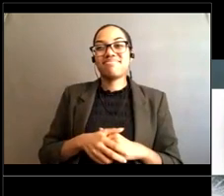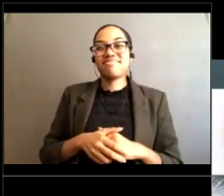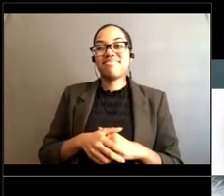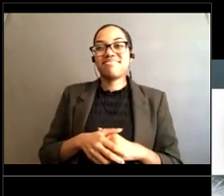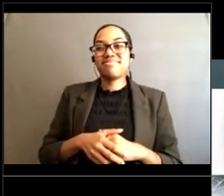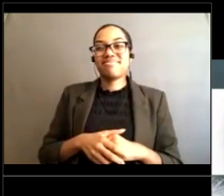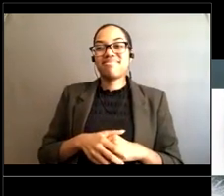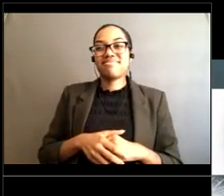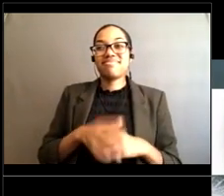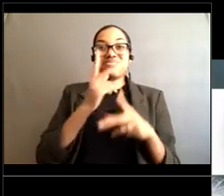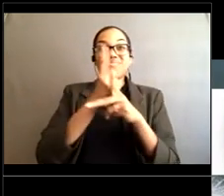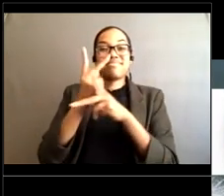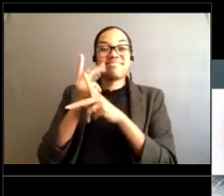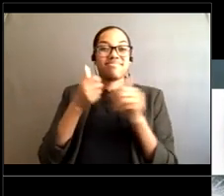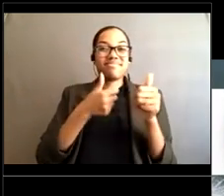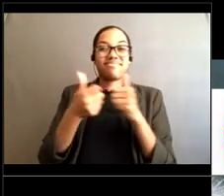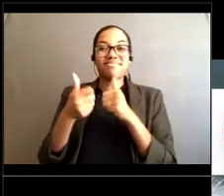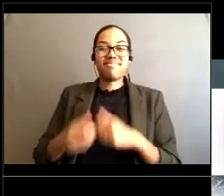Take care